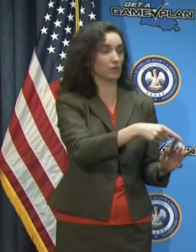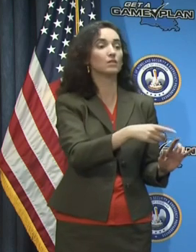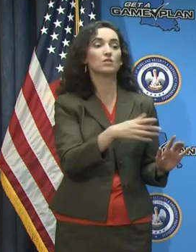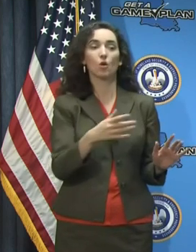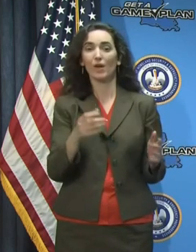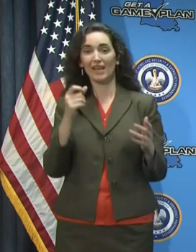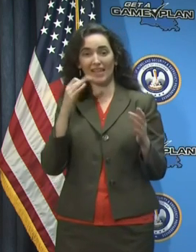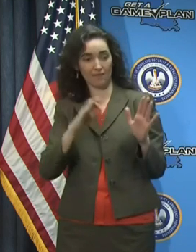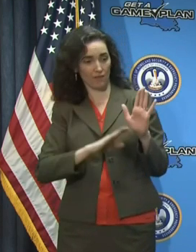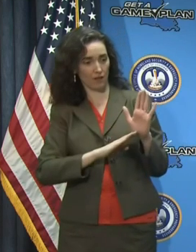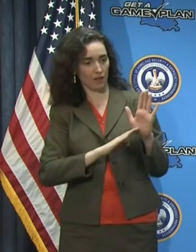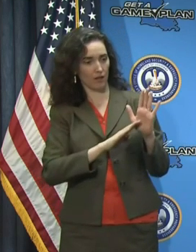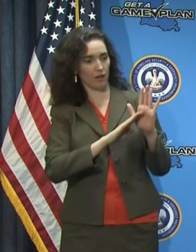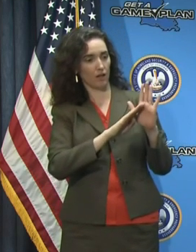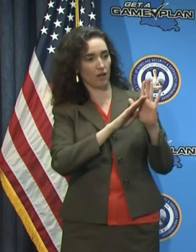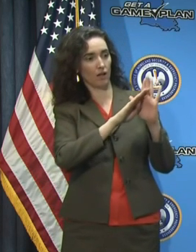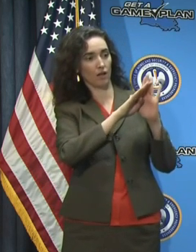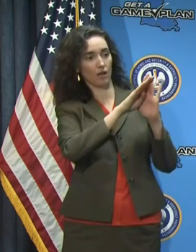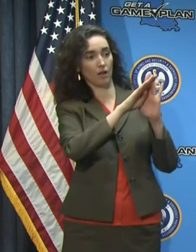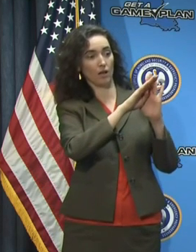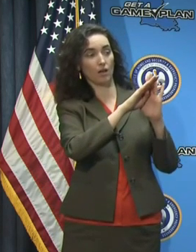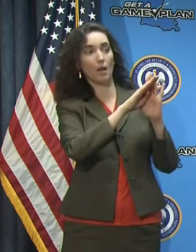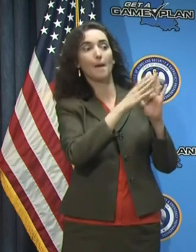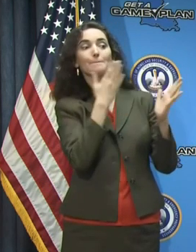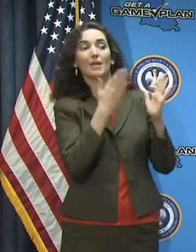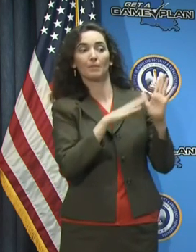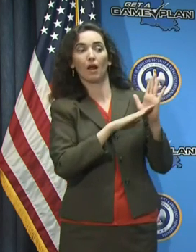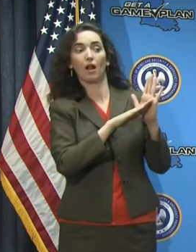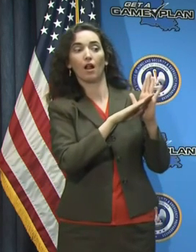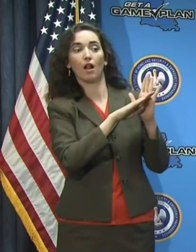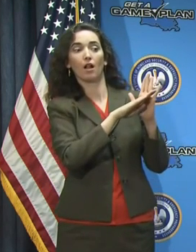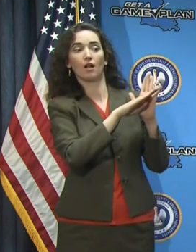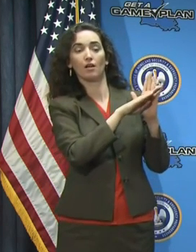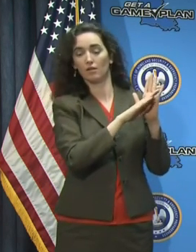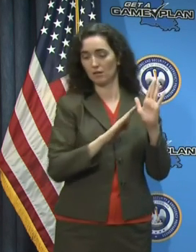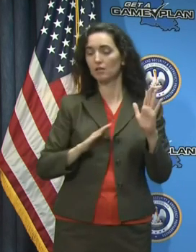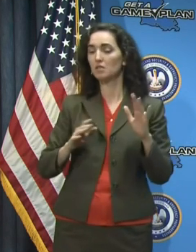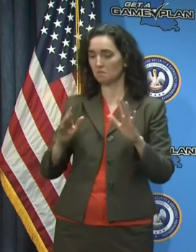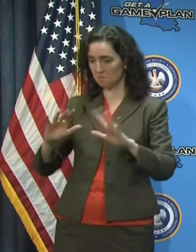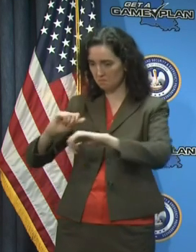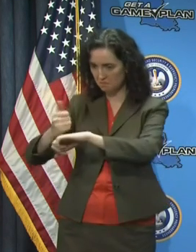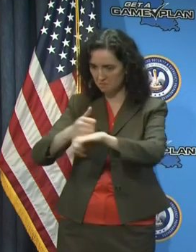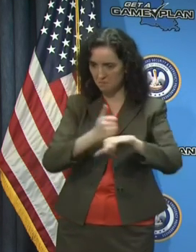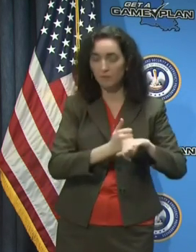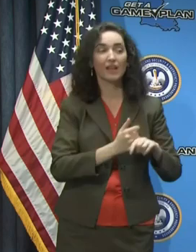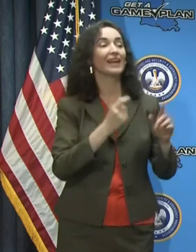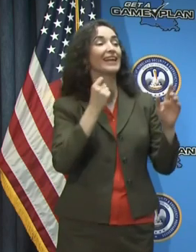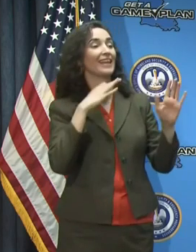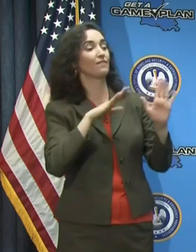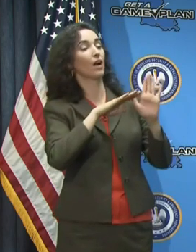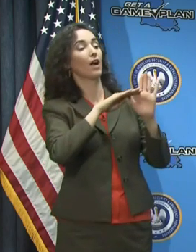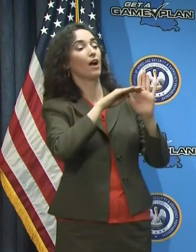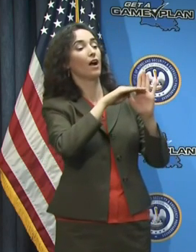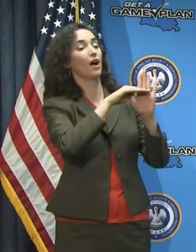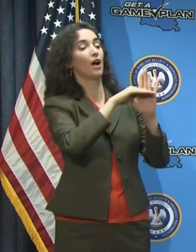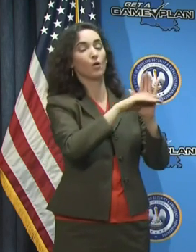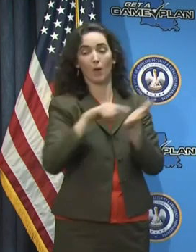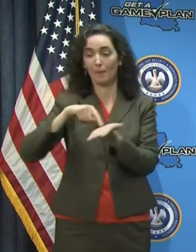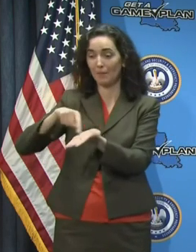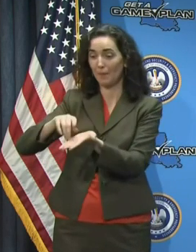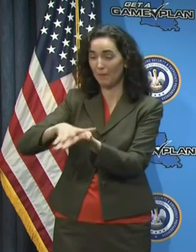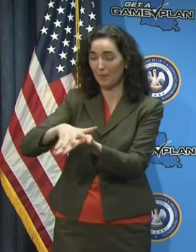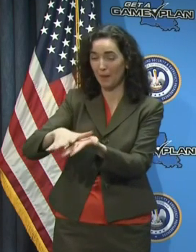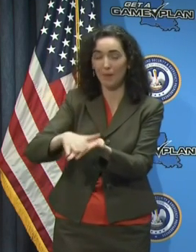as have so many states across the country. The governor says between March 1st and April 27th, 277